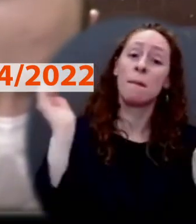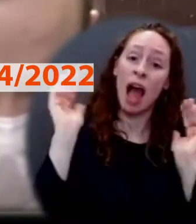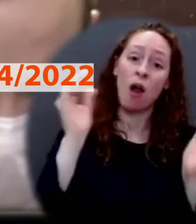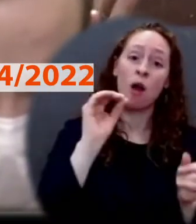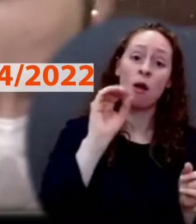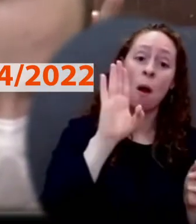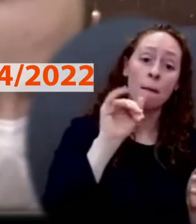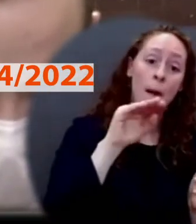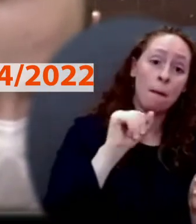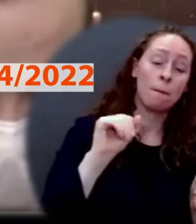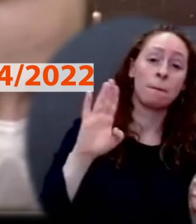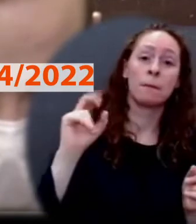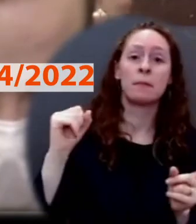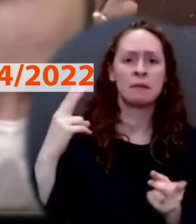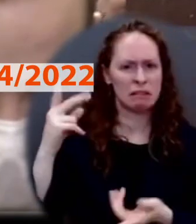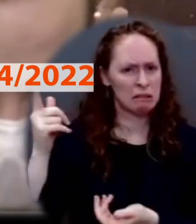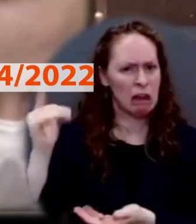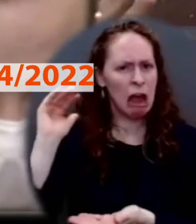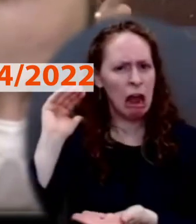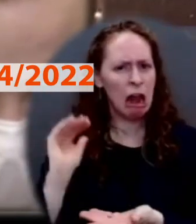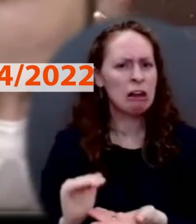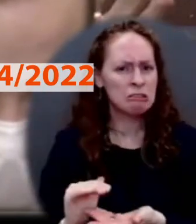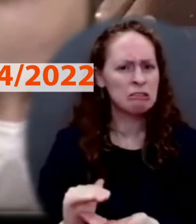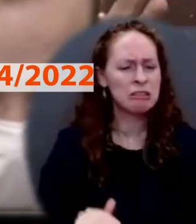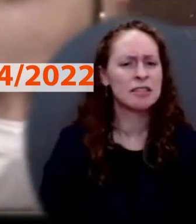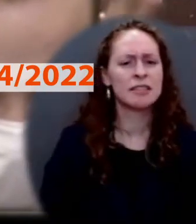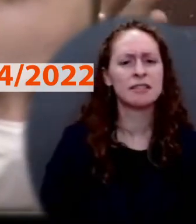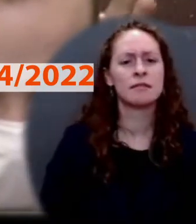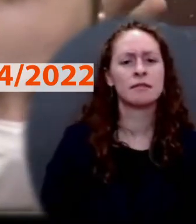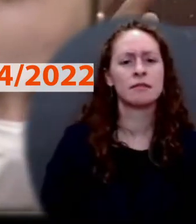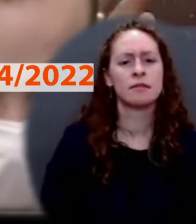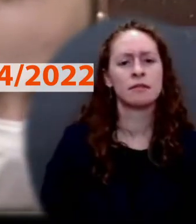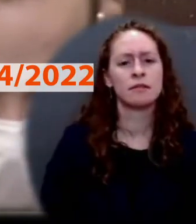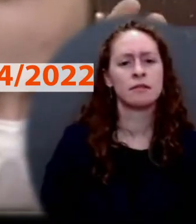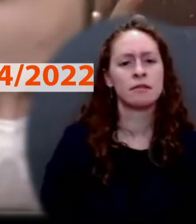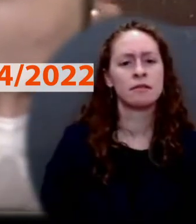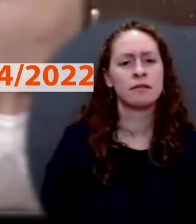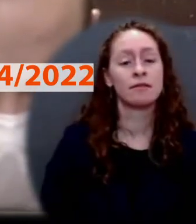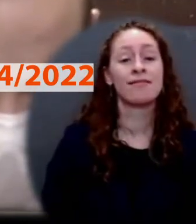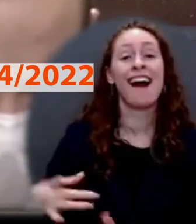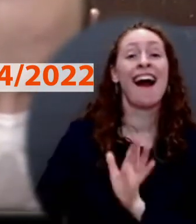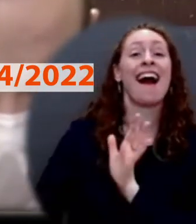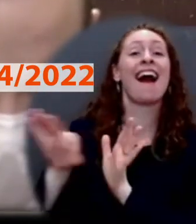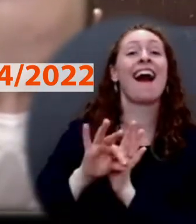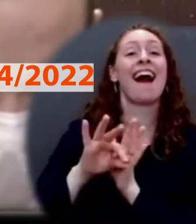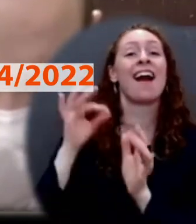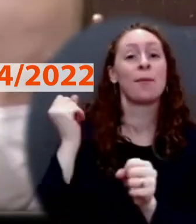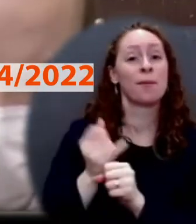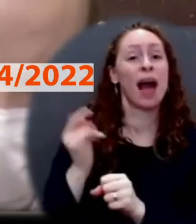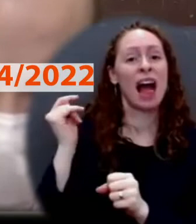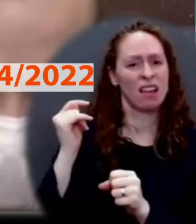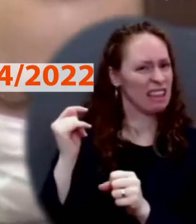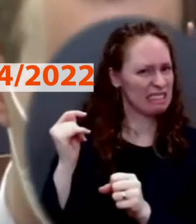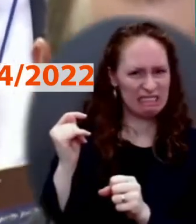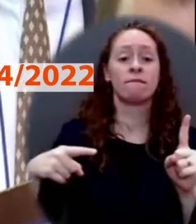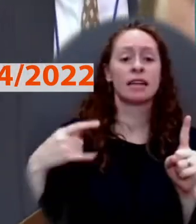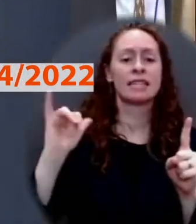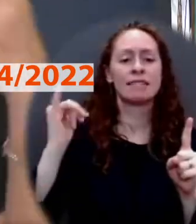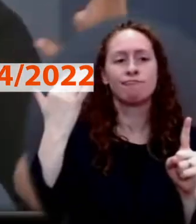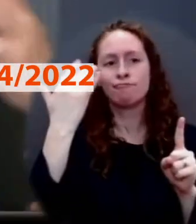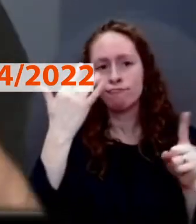that lower number of political appointments impacting how President Biden can govern and implement his policies within the executive branch?